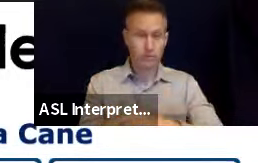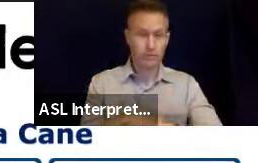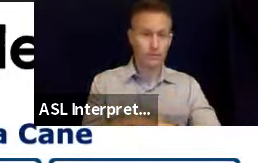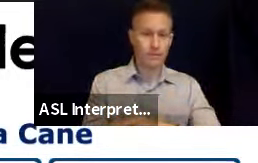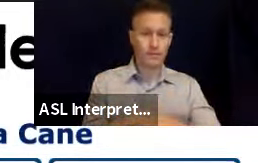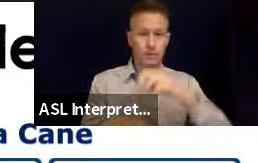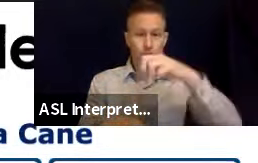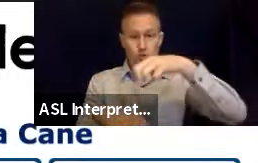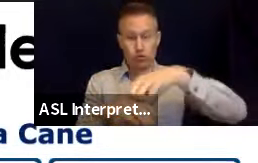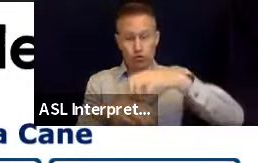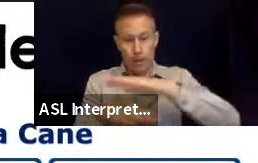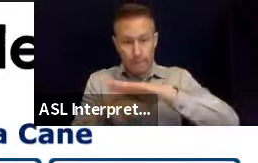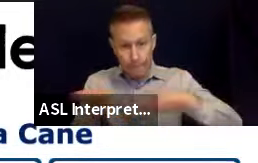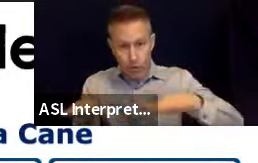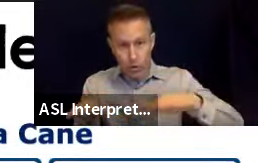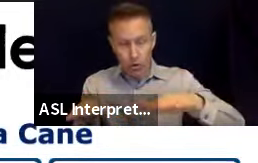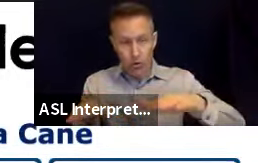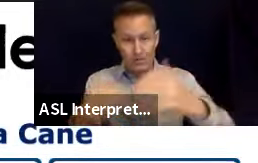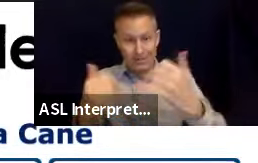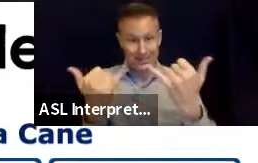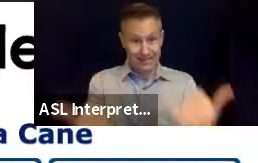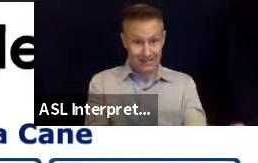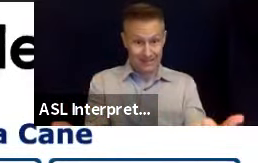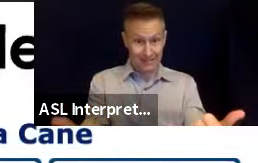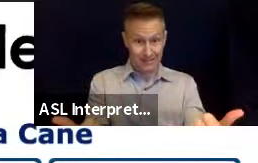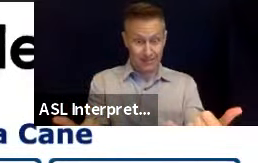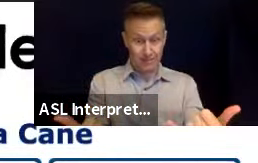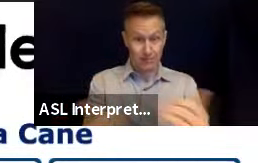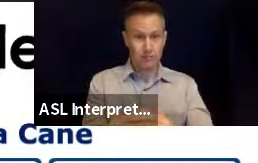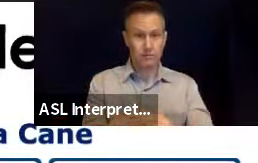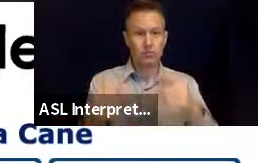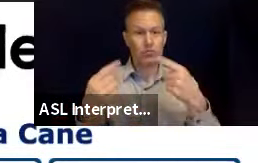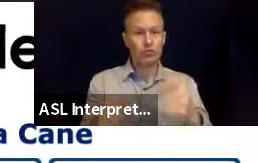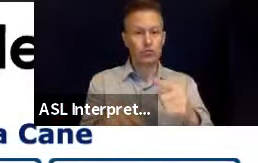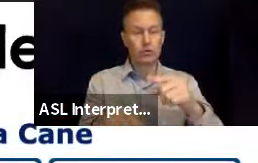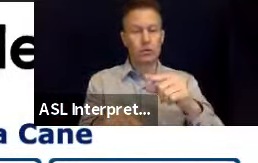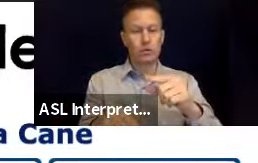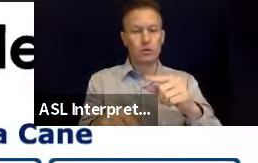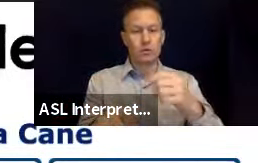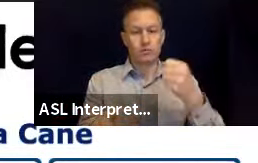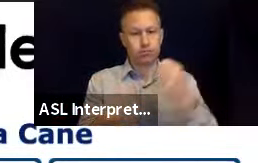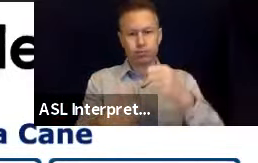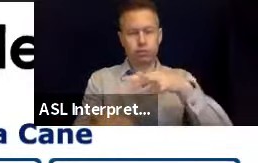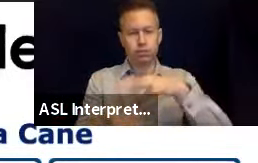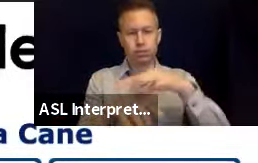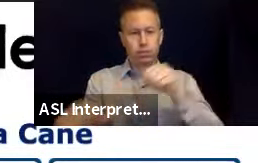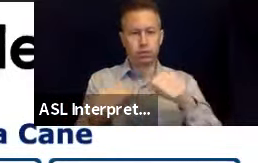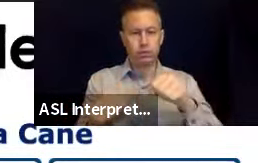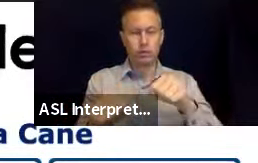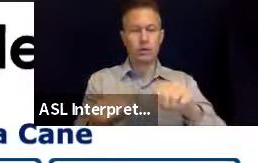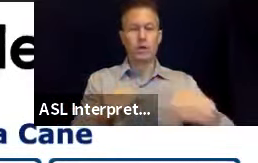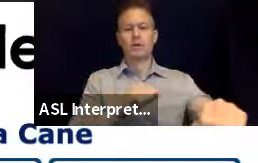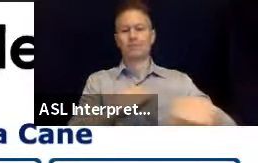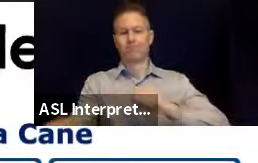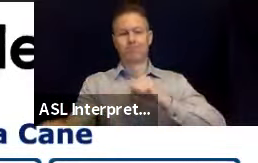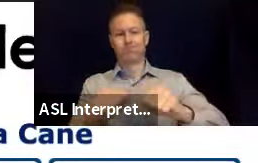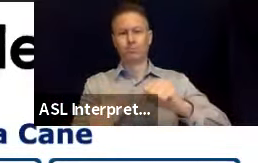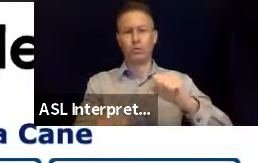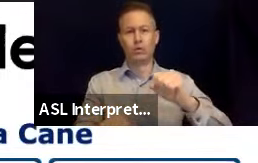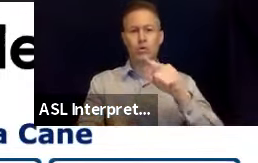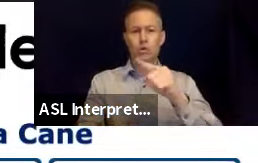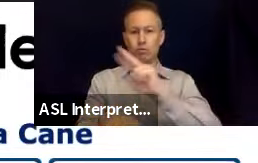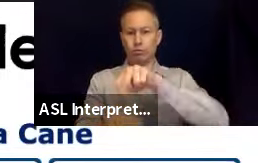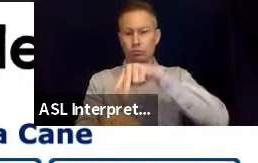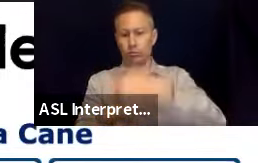Drop to the floor now. During a large earthquake, the ground might shake strongly and knock you down.